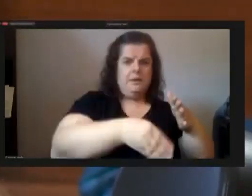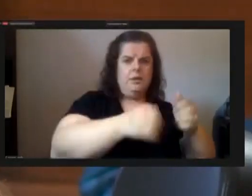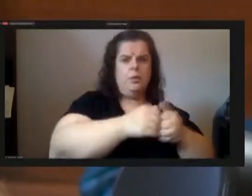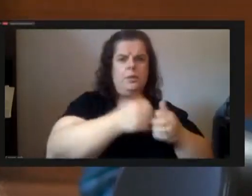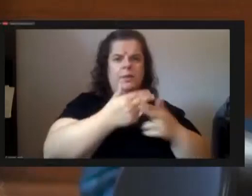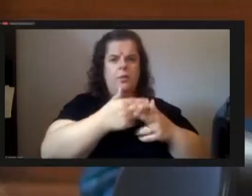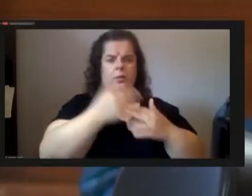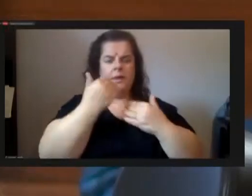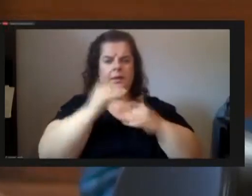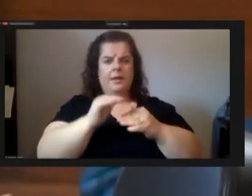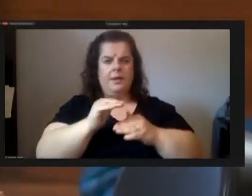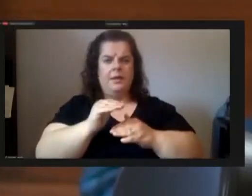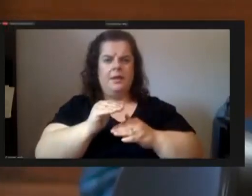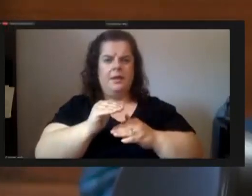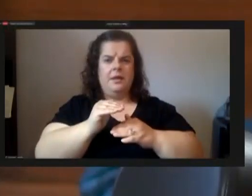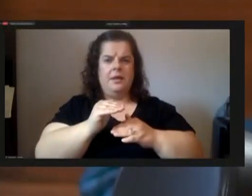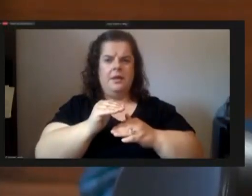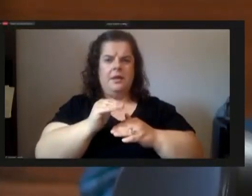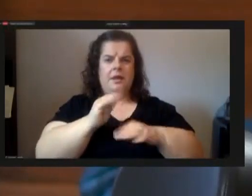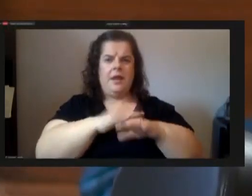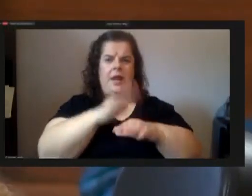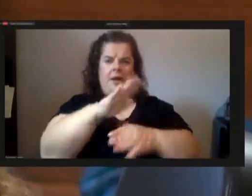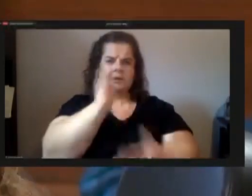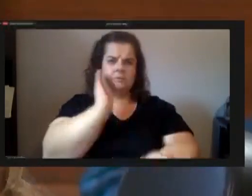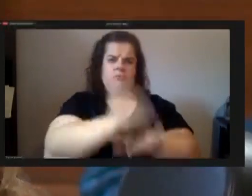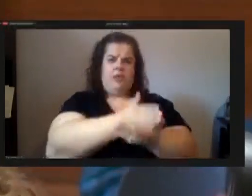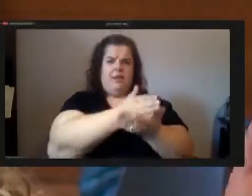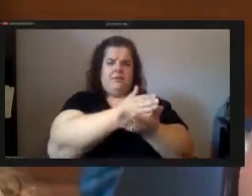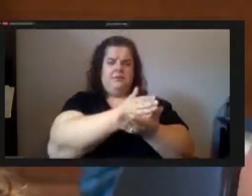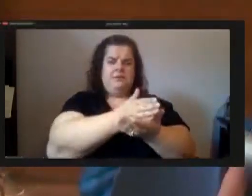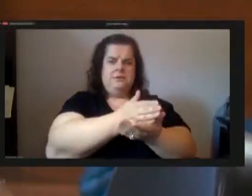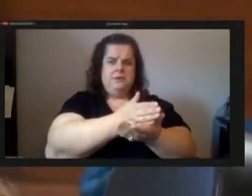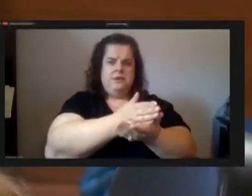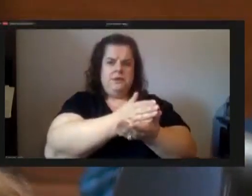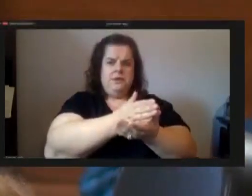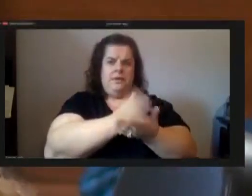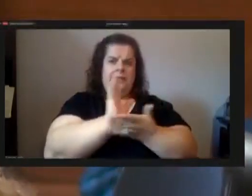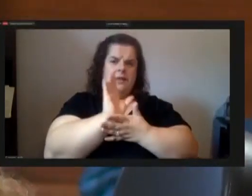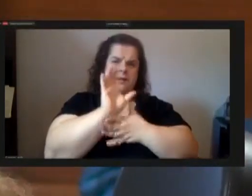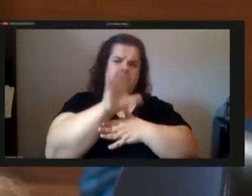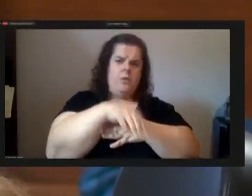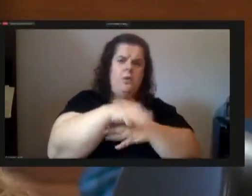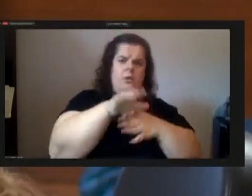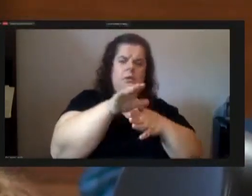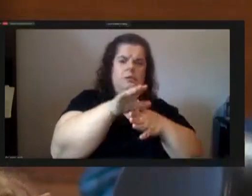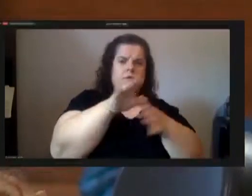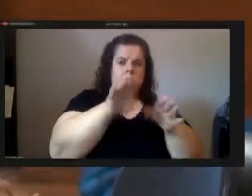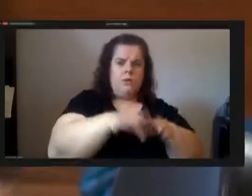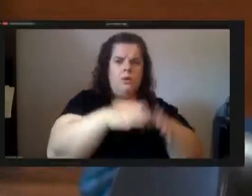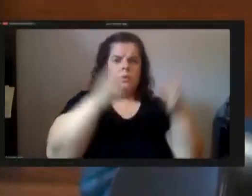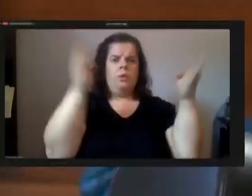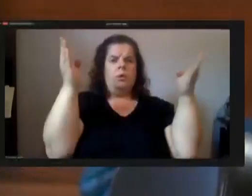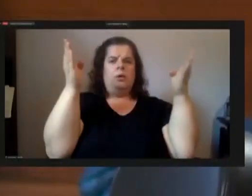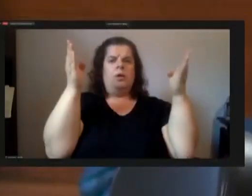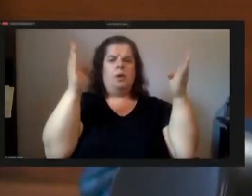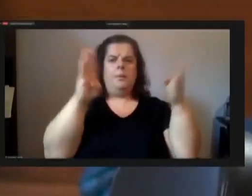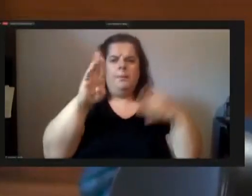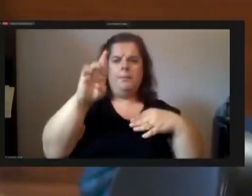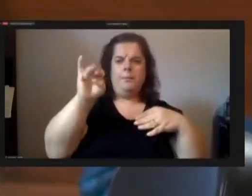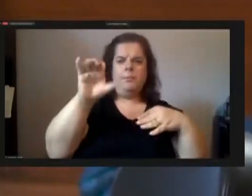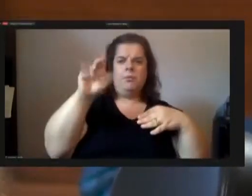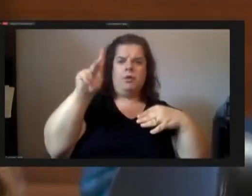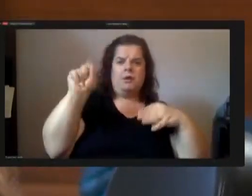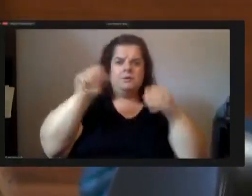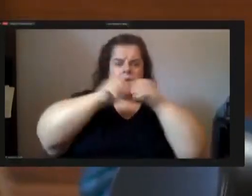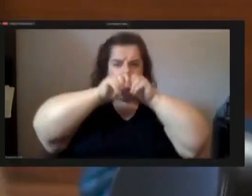put on his brakes and the force opened his back door and bricks came out all over